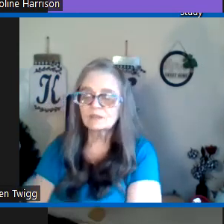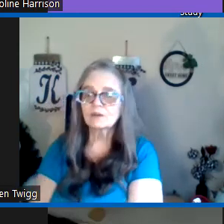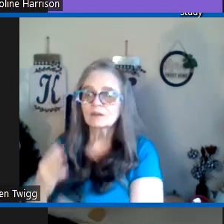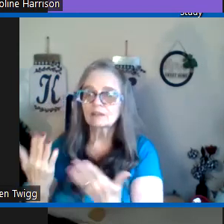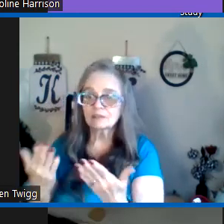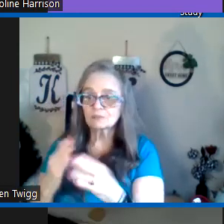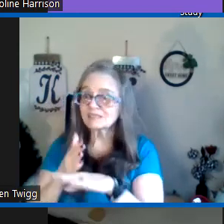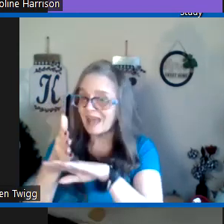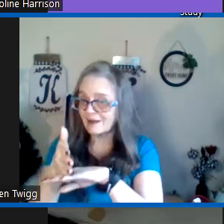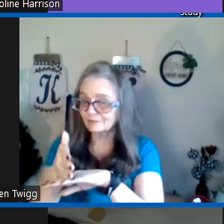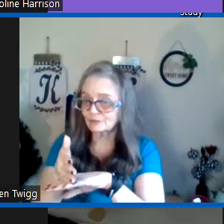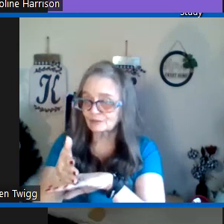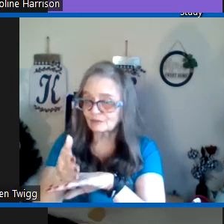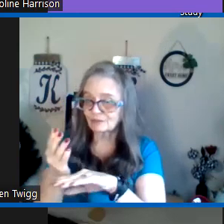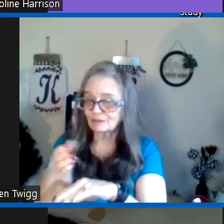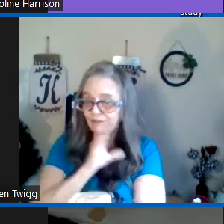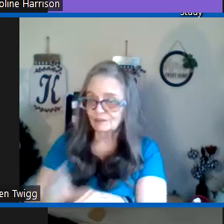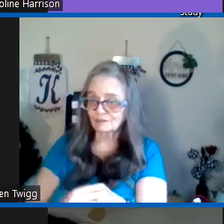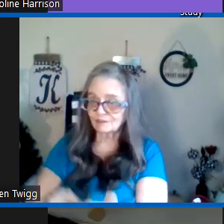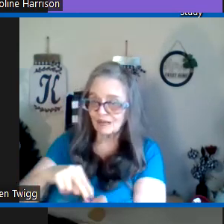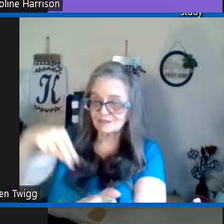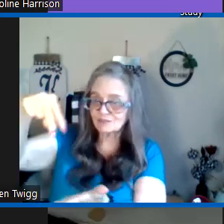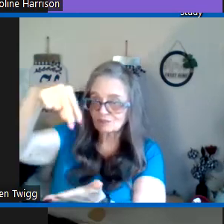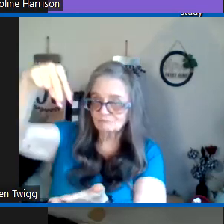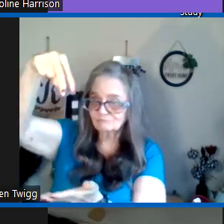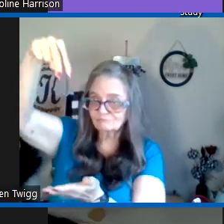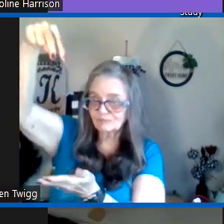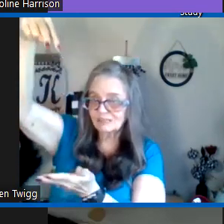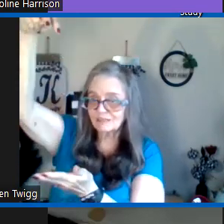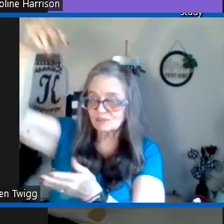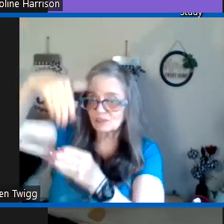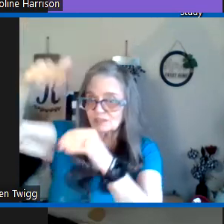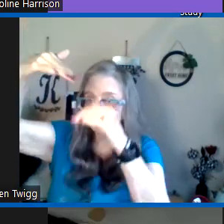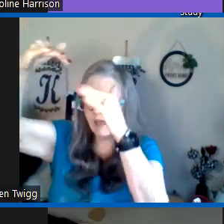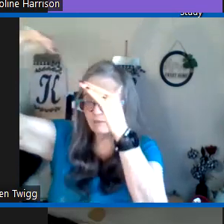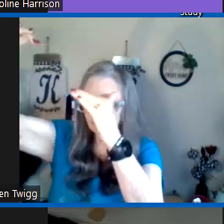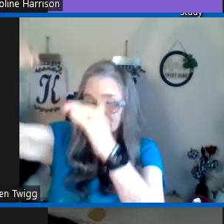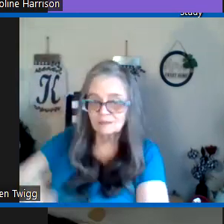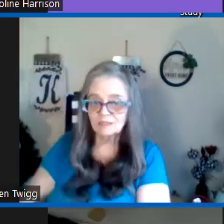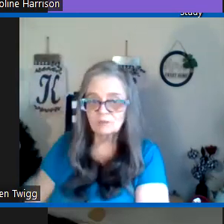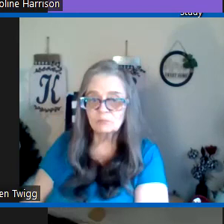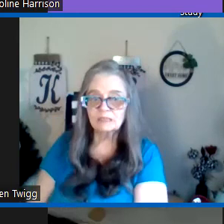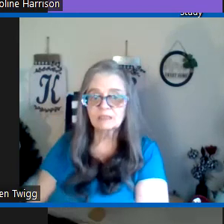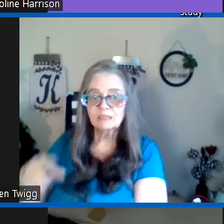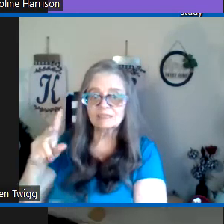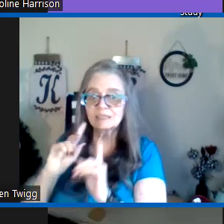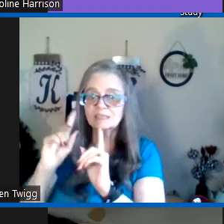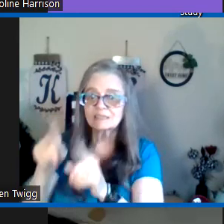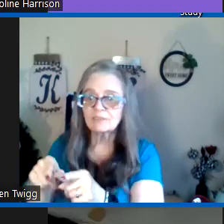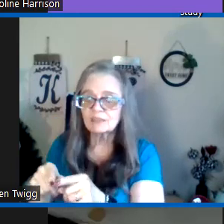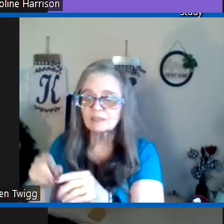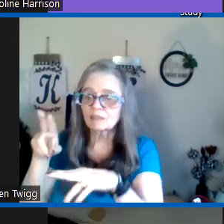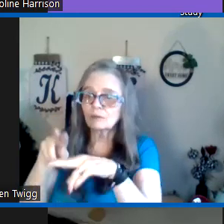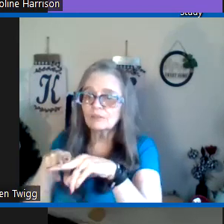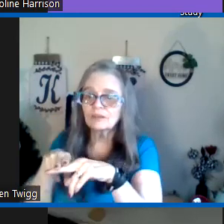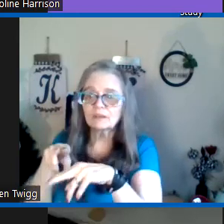so this was after Christ ascension into heaven but he said